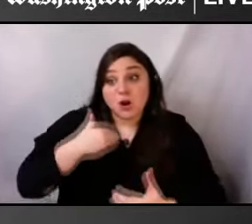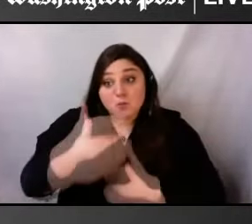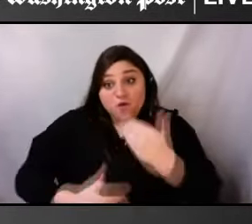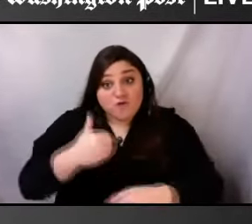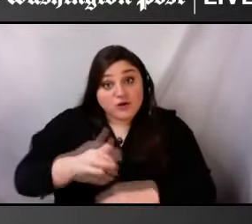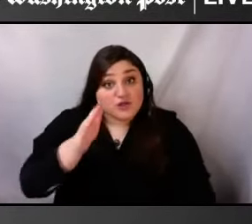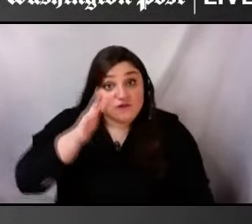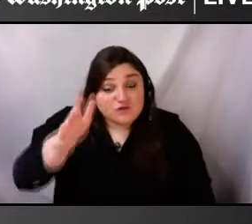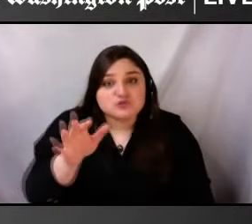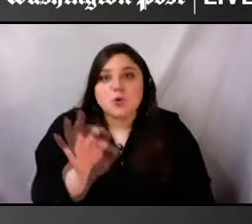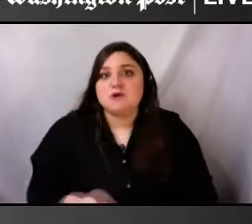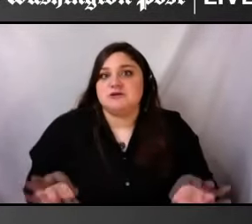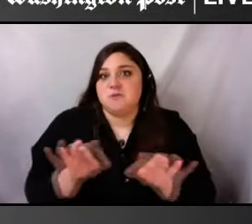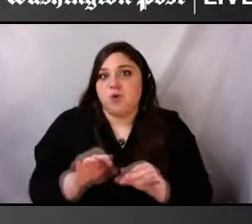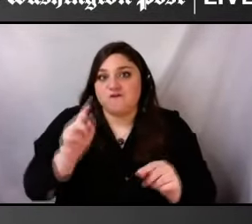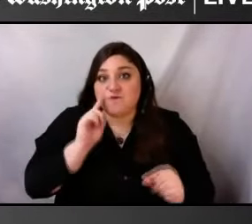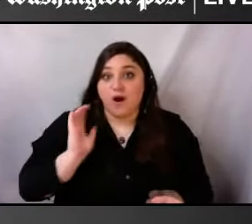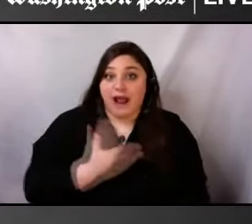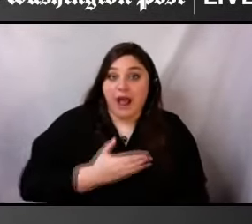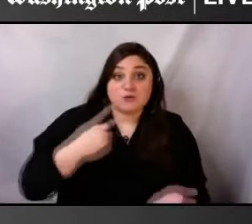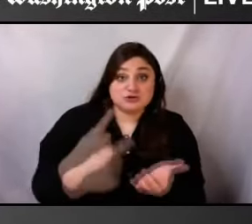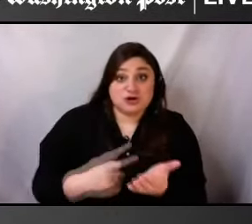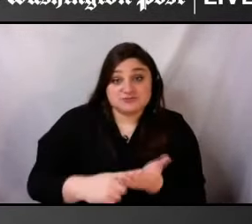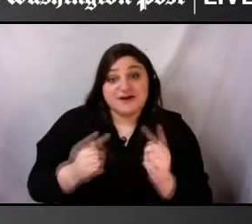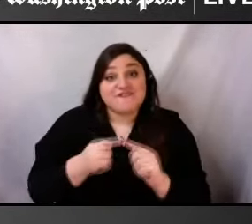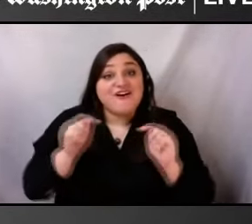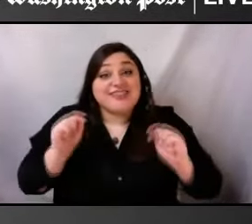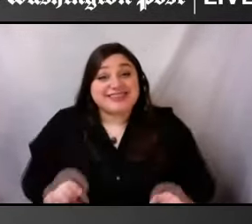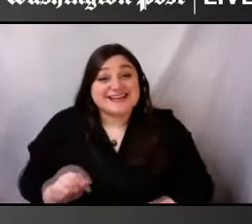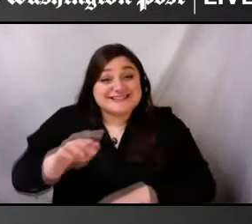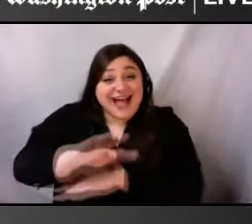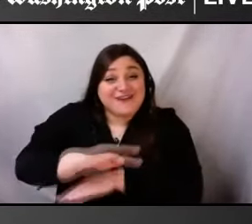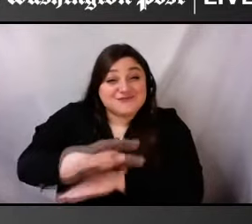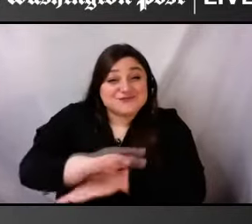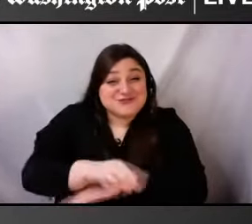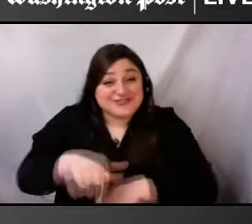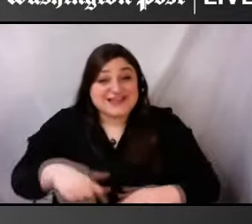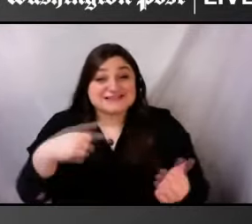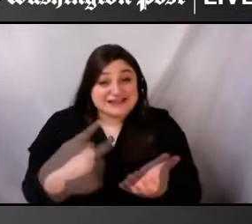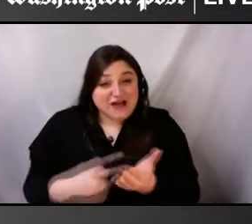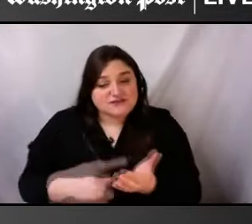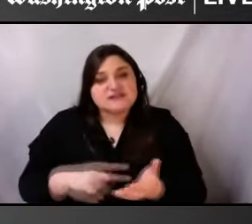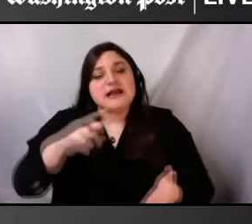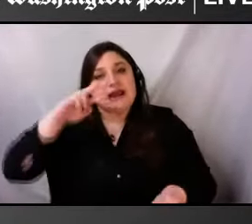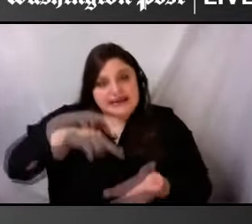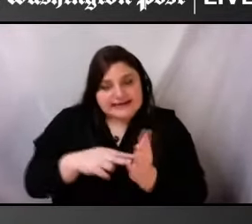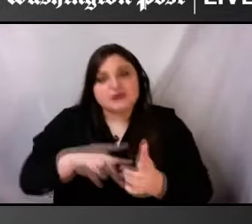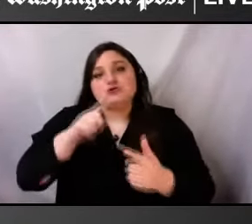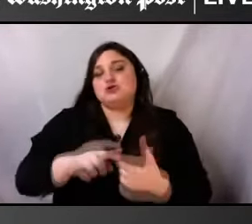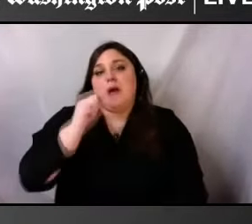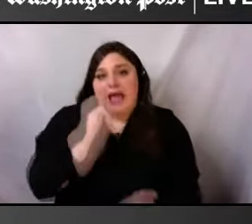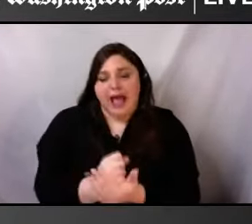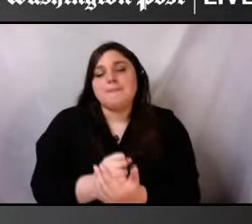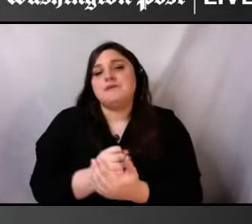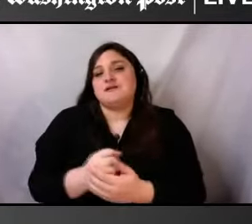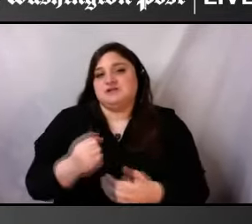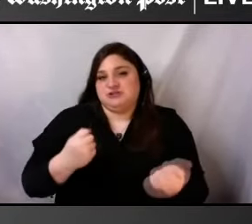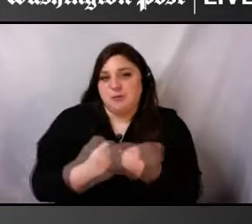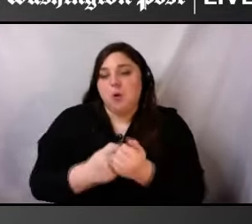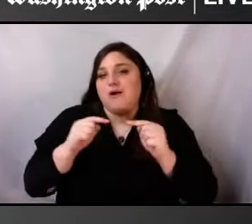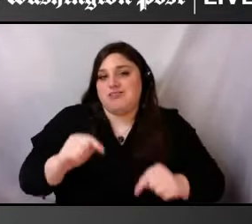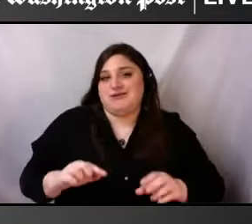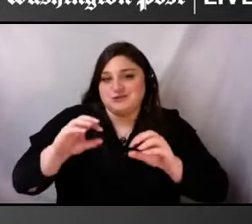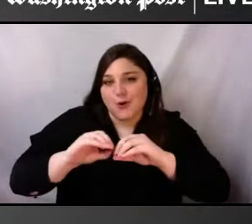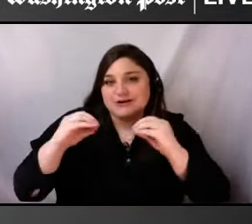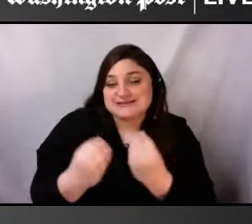infuses the organization. We are truly standing at a precipice as we shift from, uh,